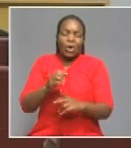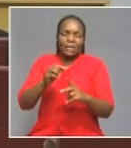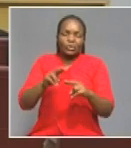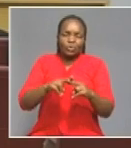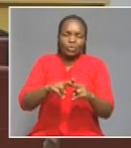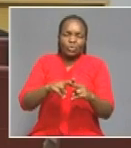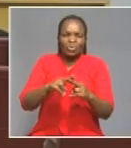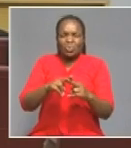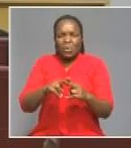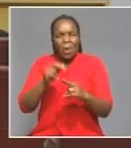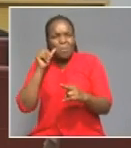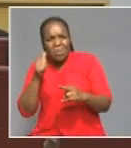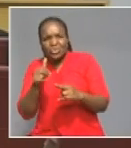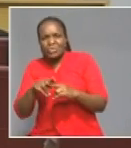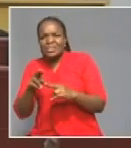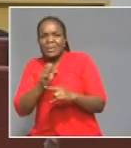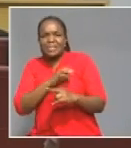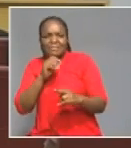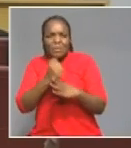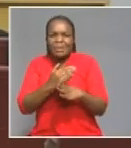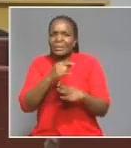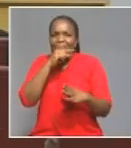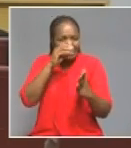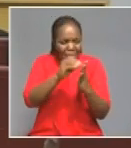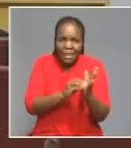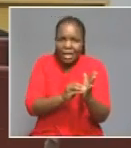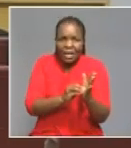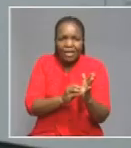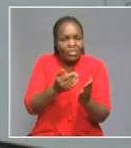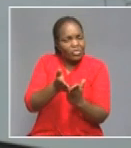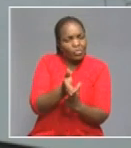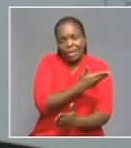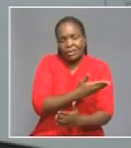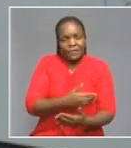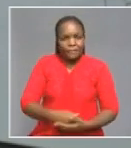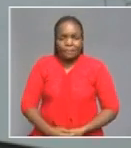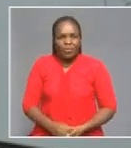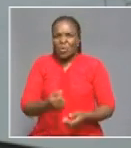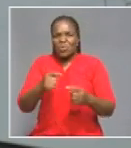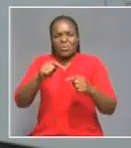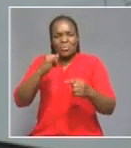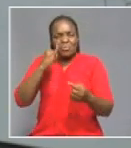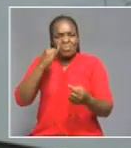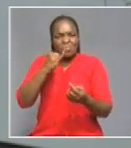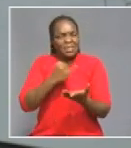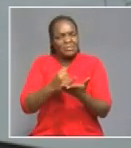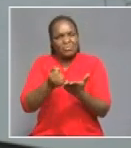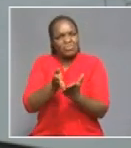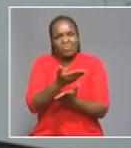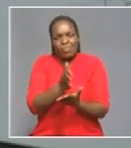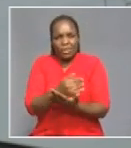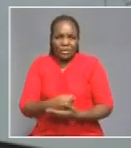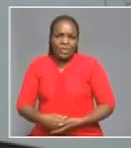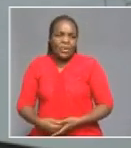Banks, insurance companies and other financial institutions will operate with ease because